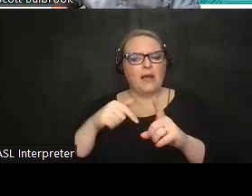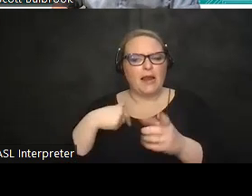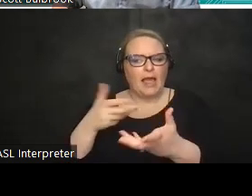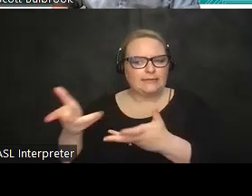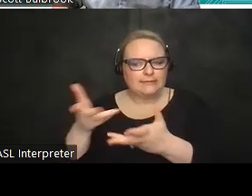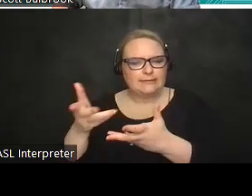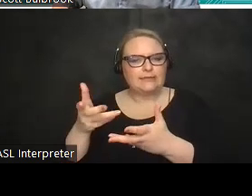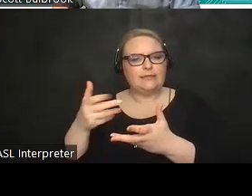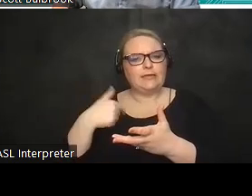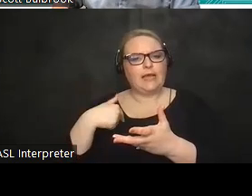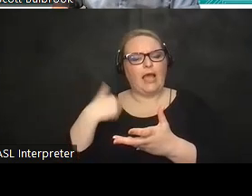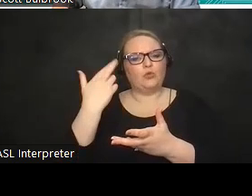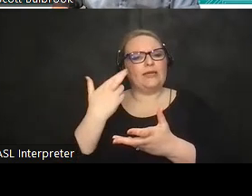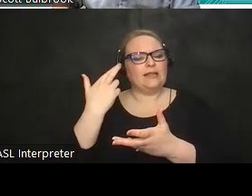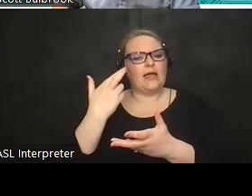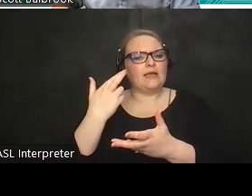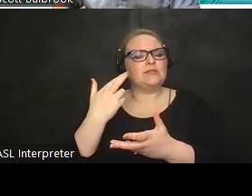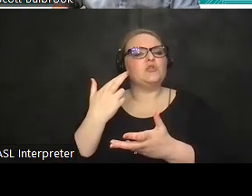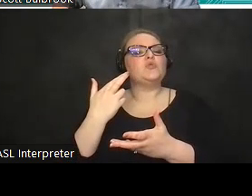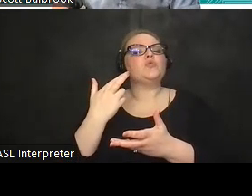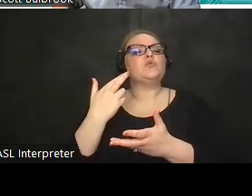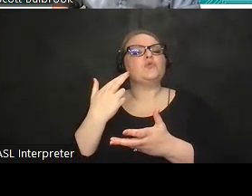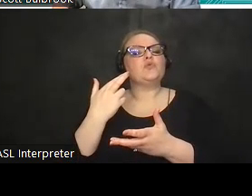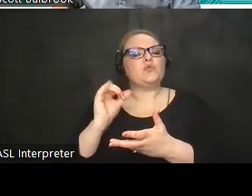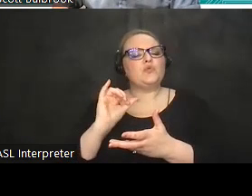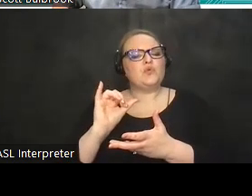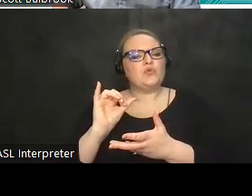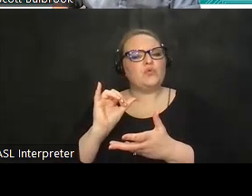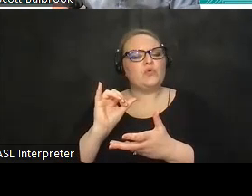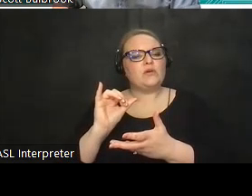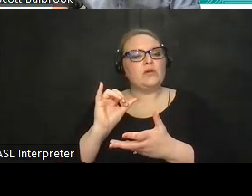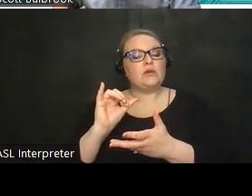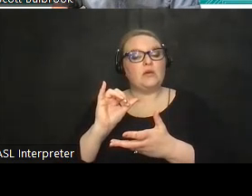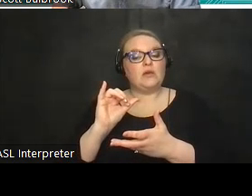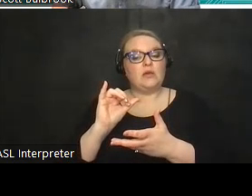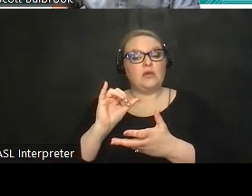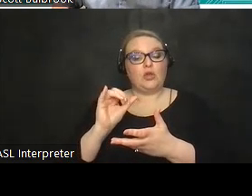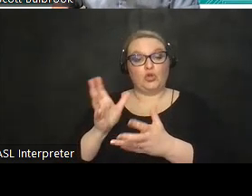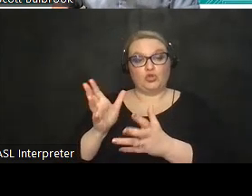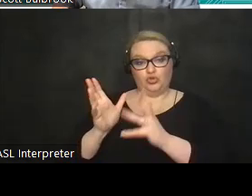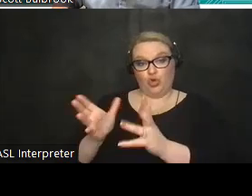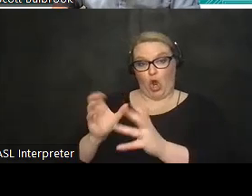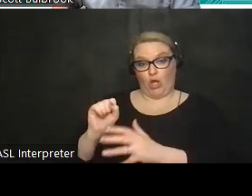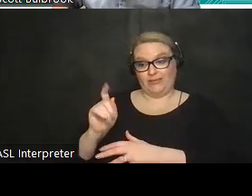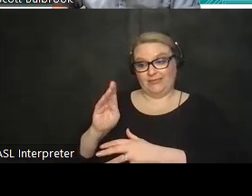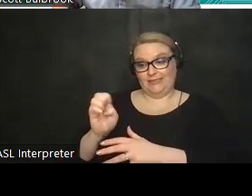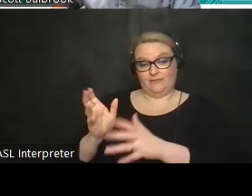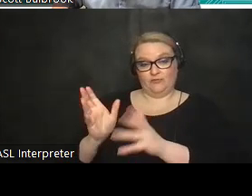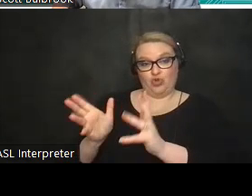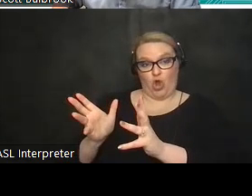i started to realize uh first of all when you're talking to steve um